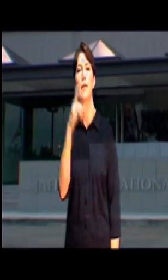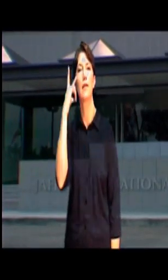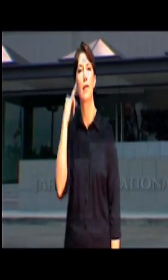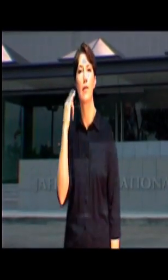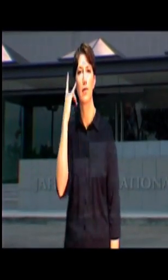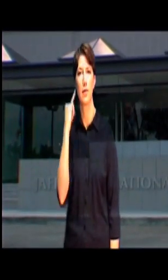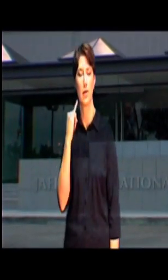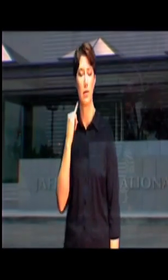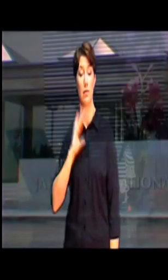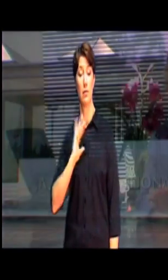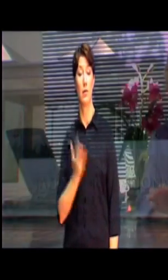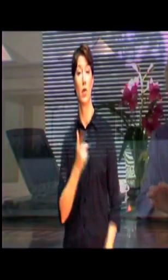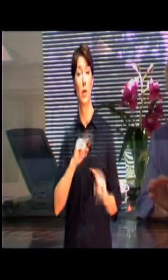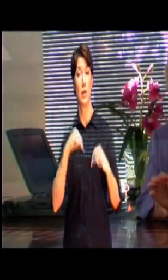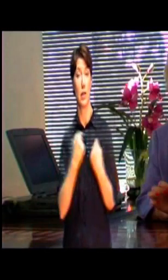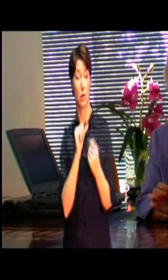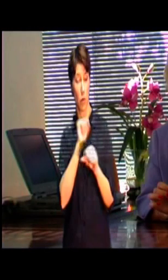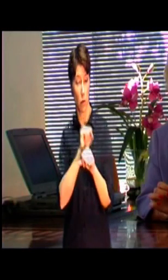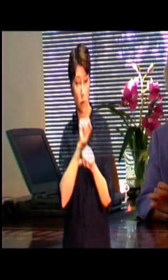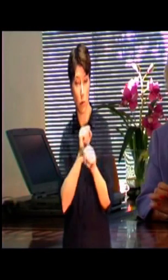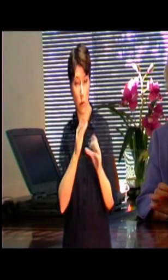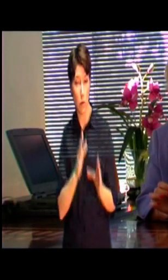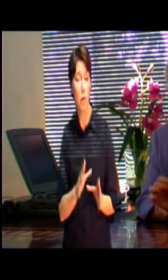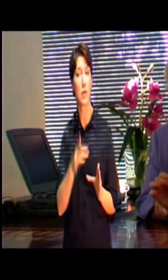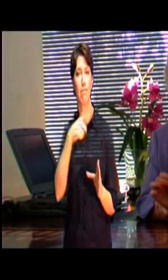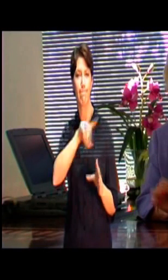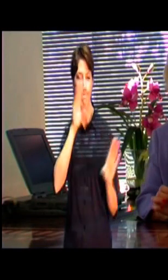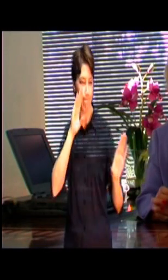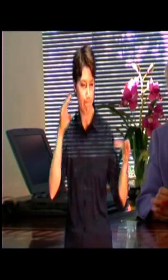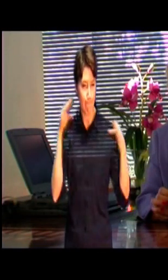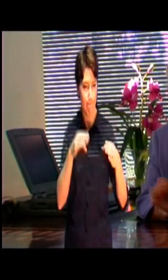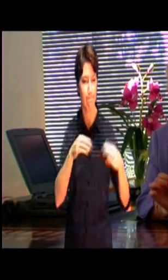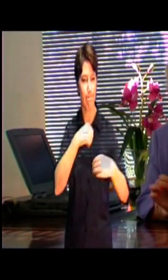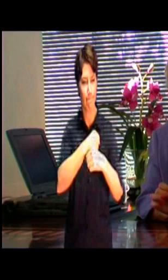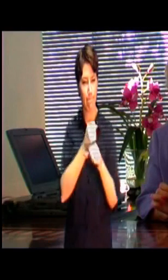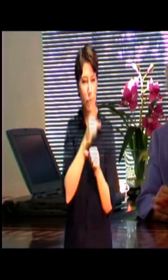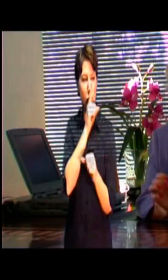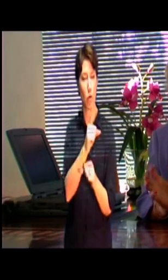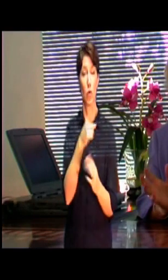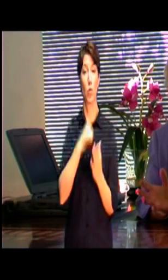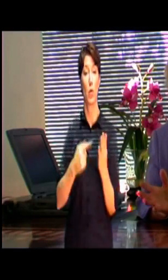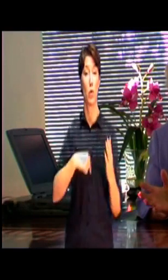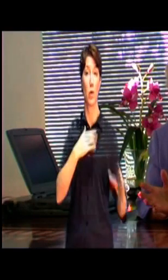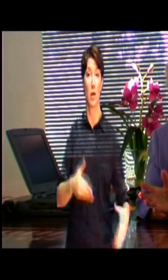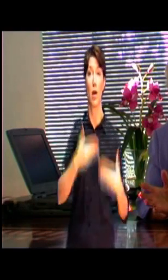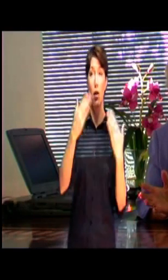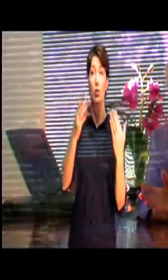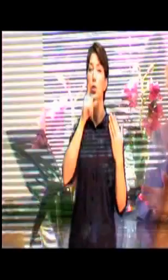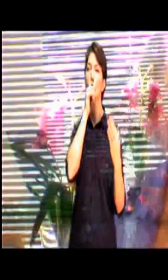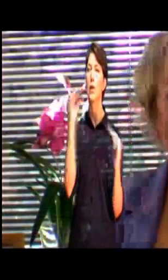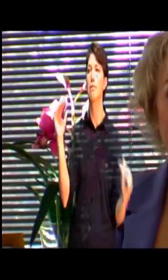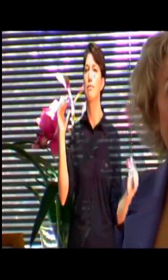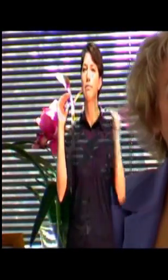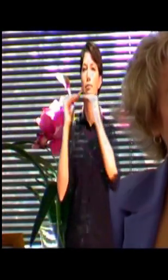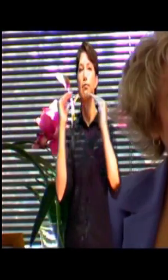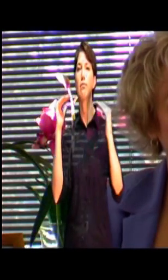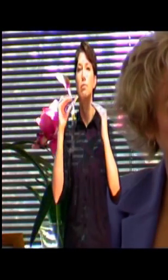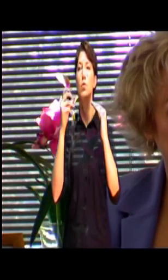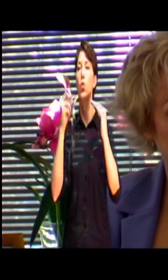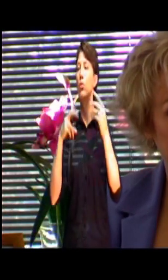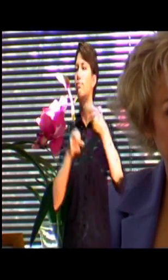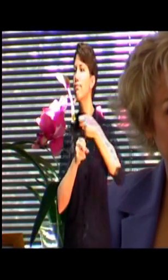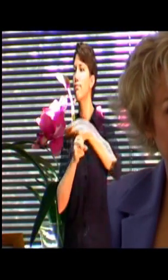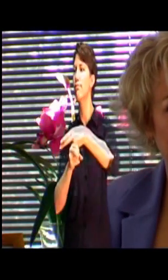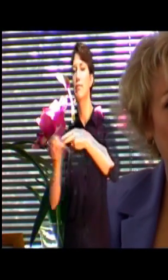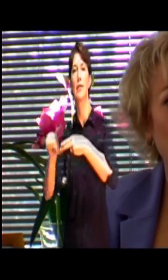team who is dedicated to making sure we always are competitive with our income opportunity. Well, I have a question